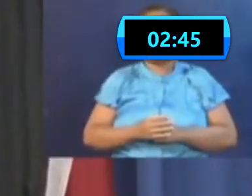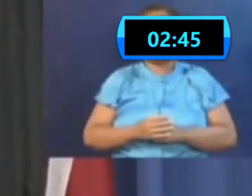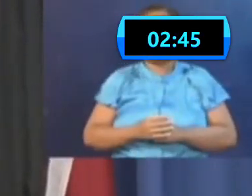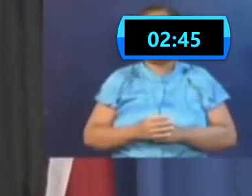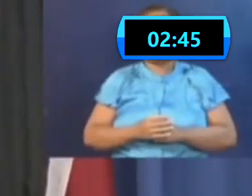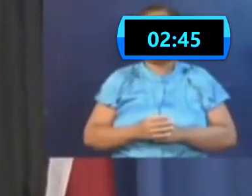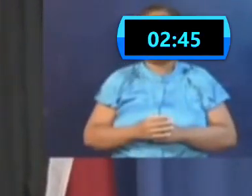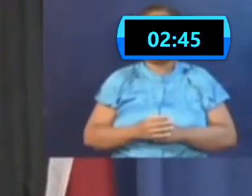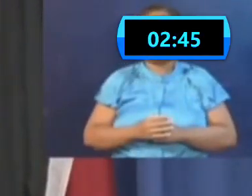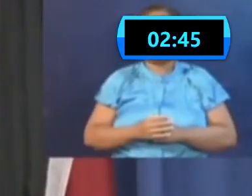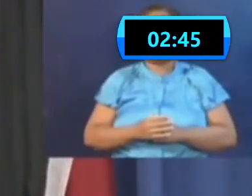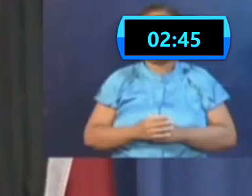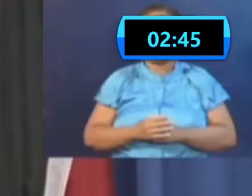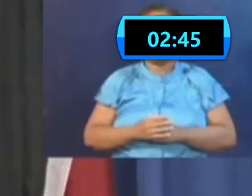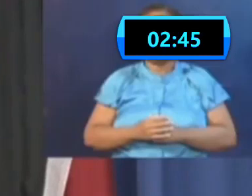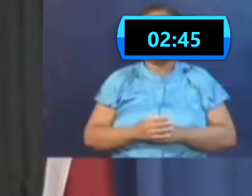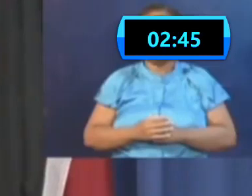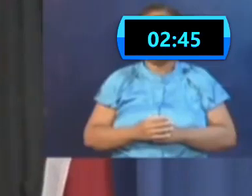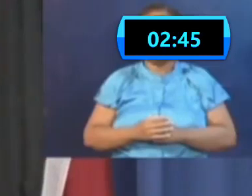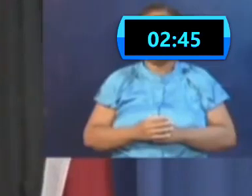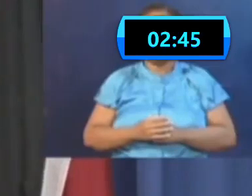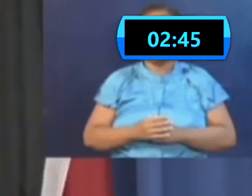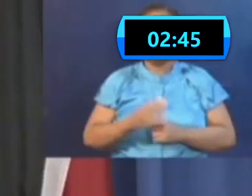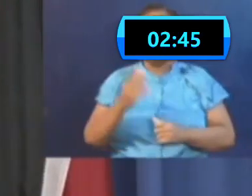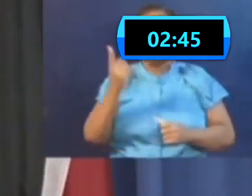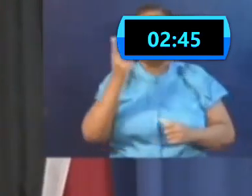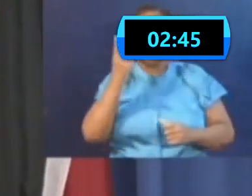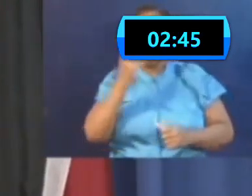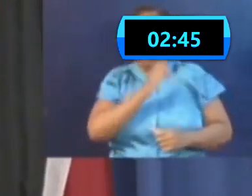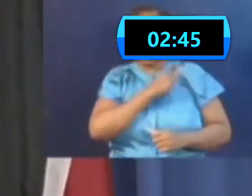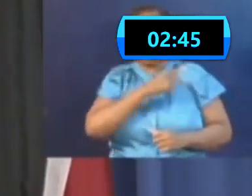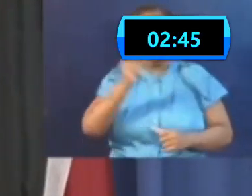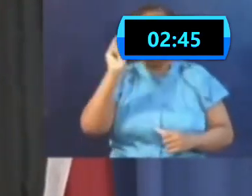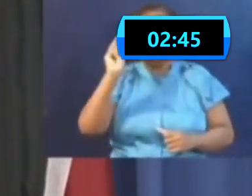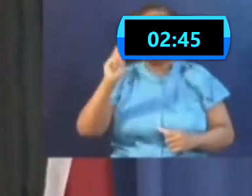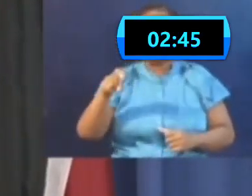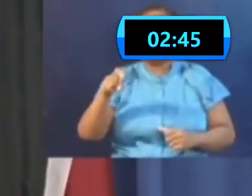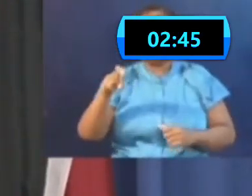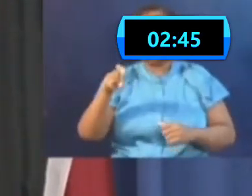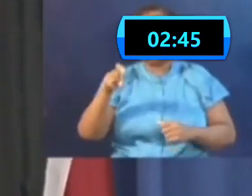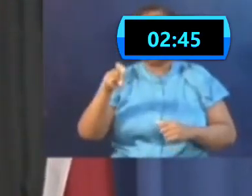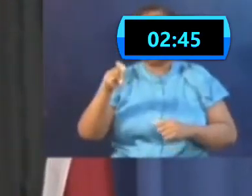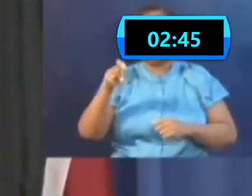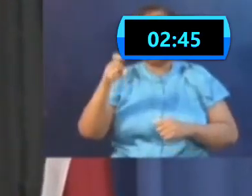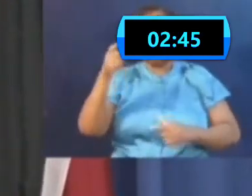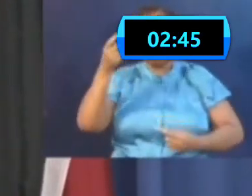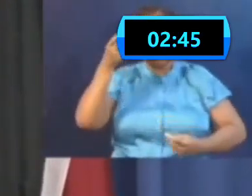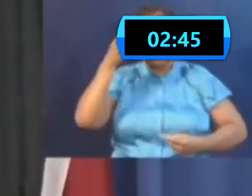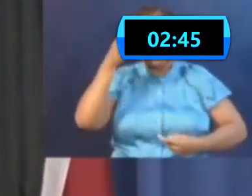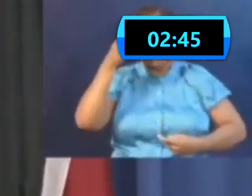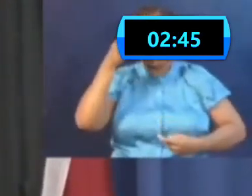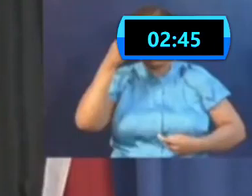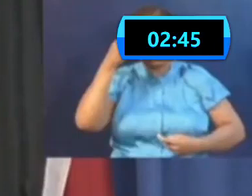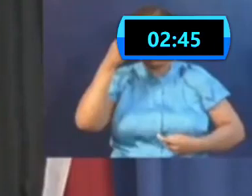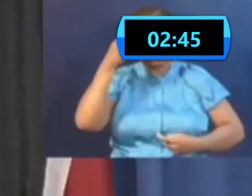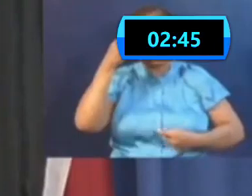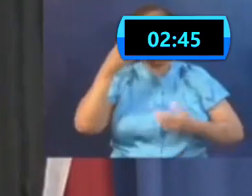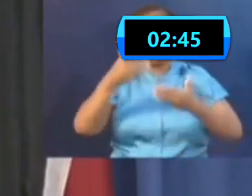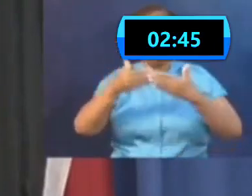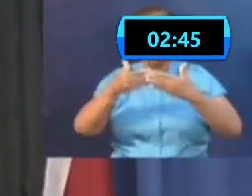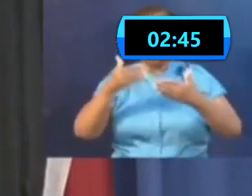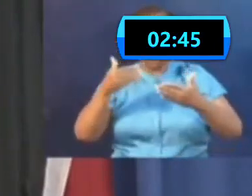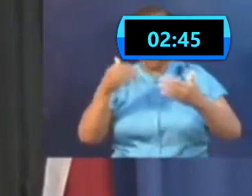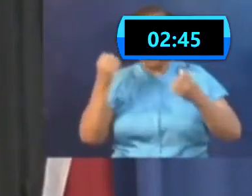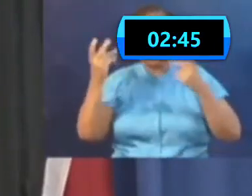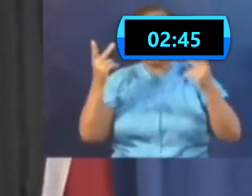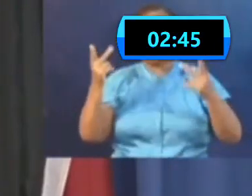that hospitals should be kept for moderately and severely ill patients. What we had before is we had a number of mild cases in the